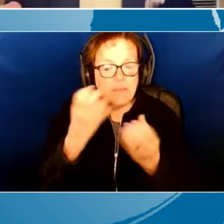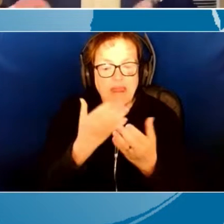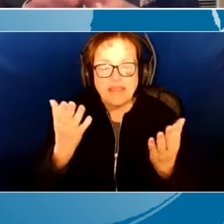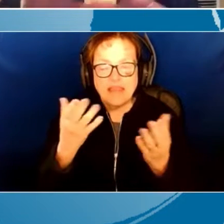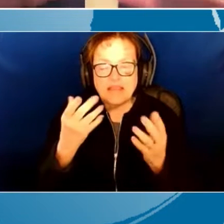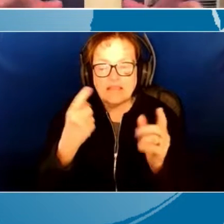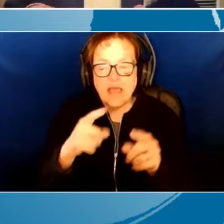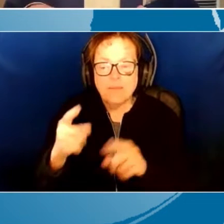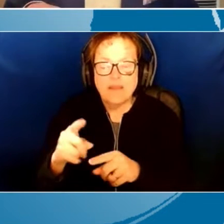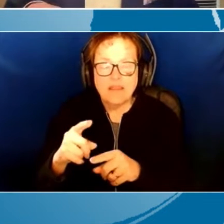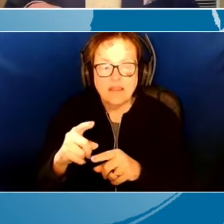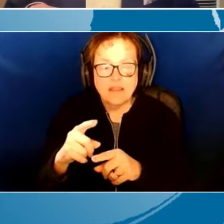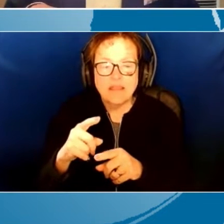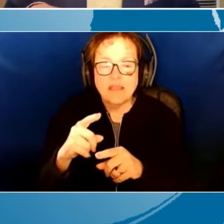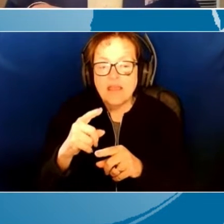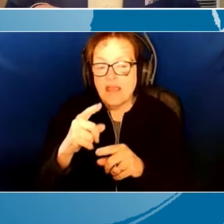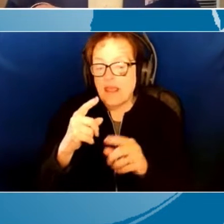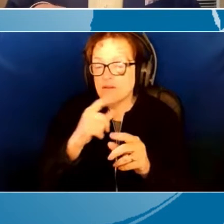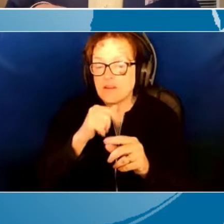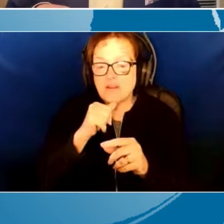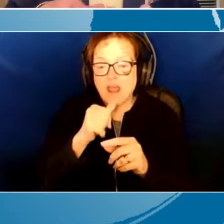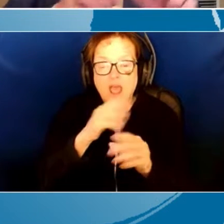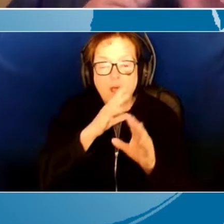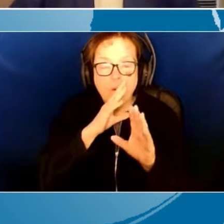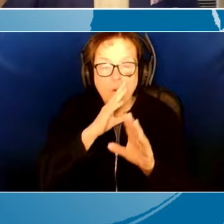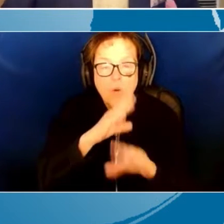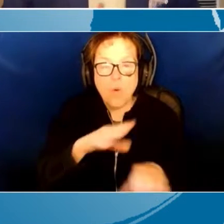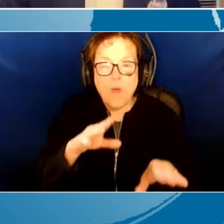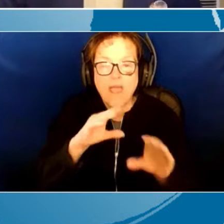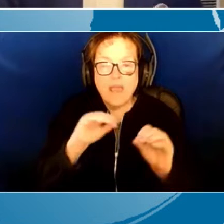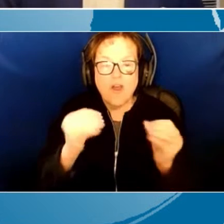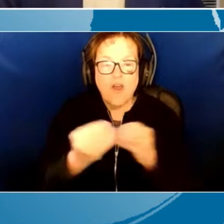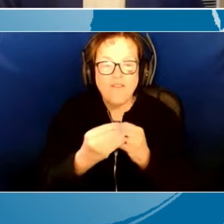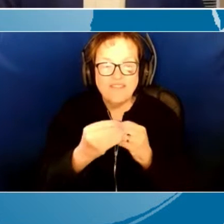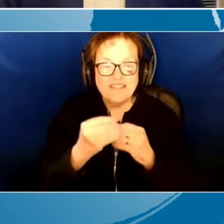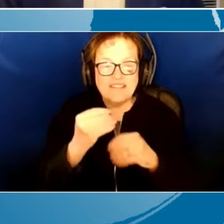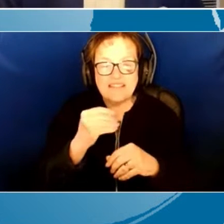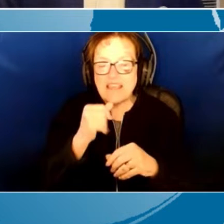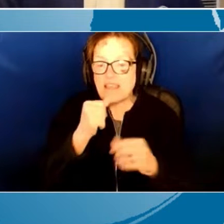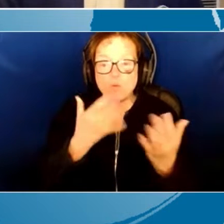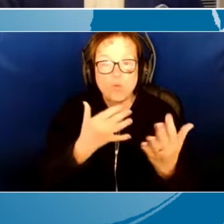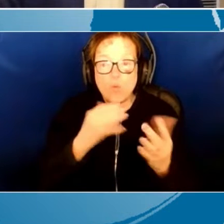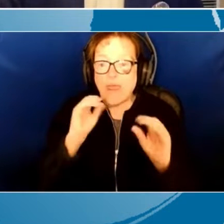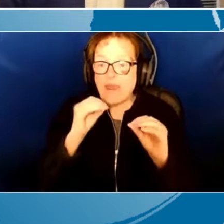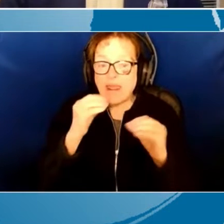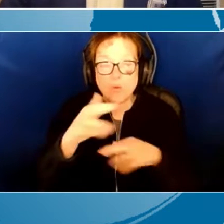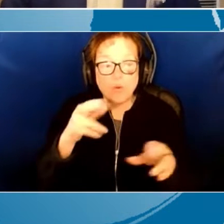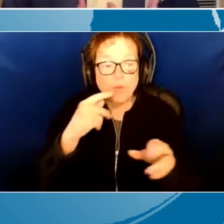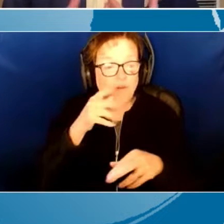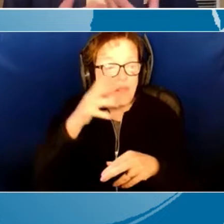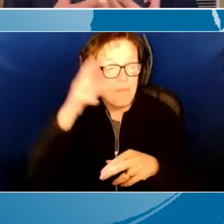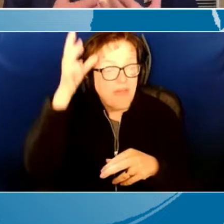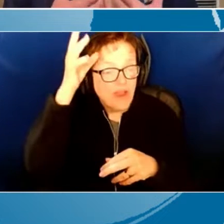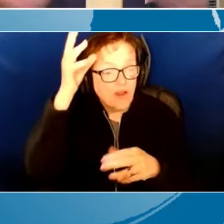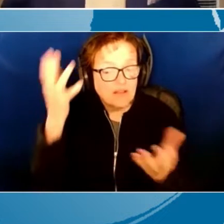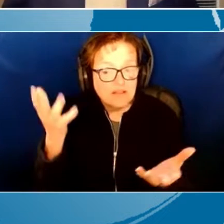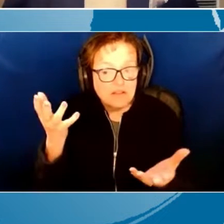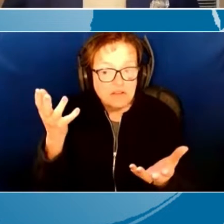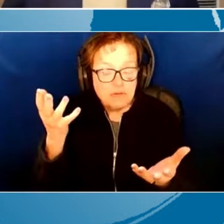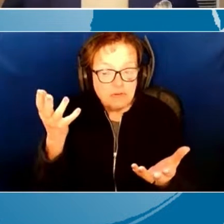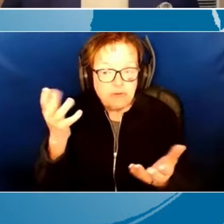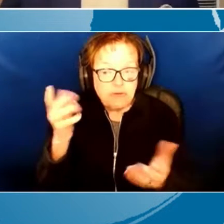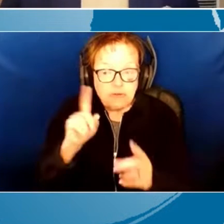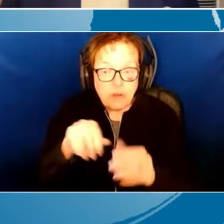I mean, it wasn't my quiet office that I had set up. And, and there was no waiting room for the parents. And there were these, these